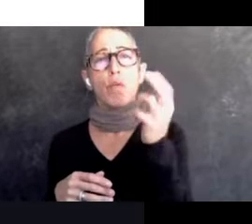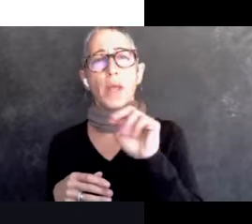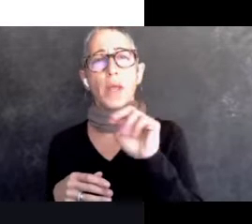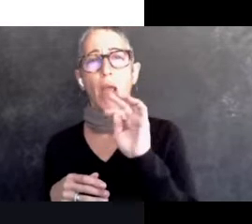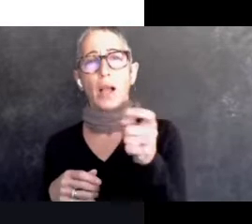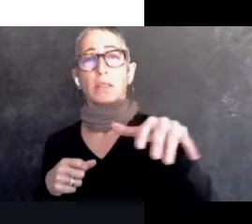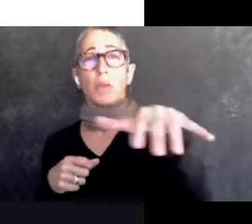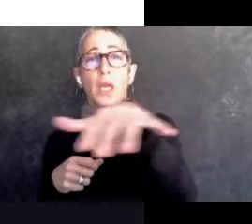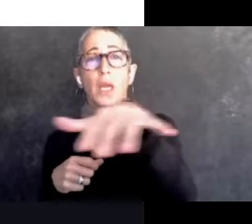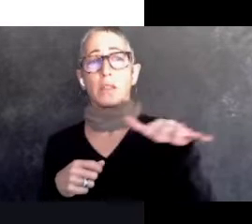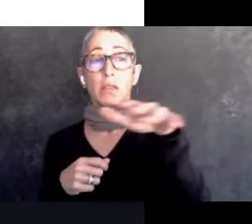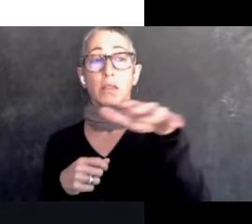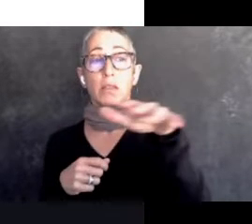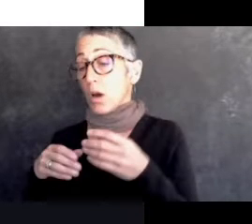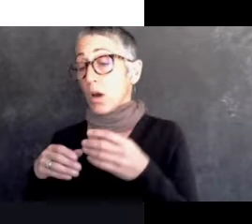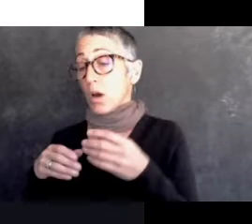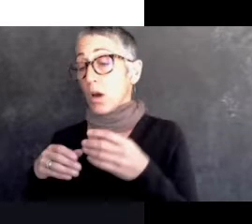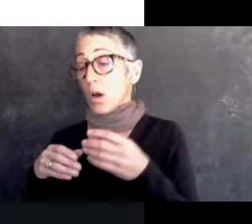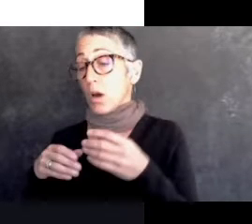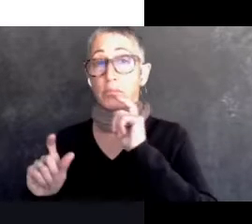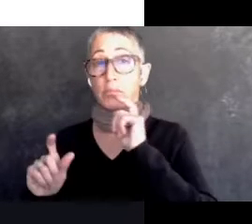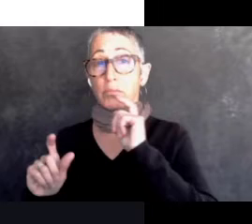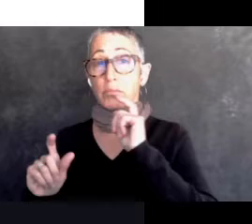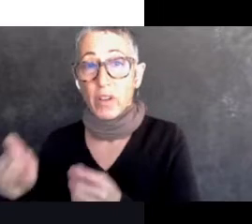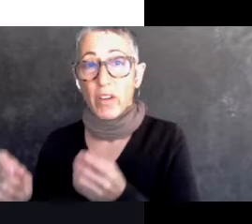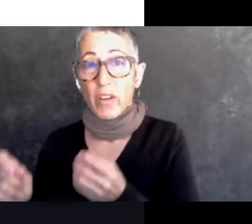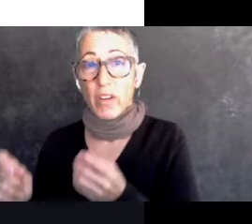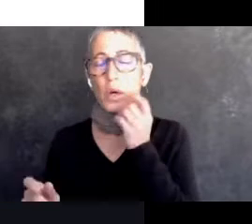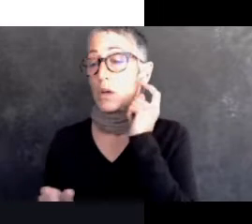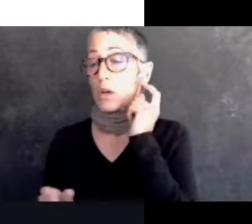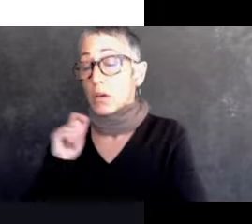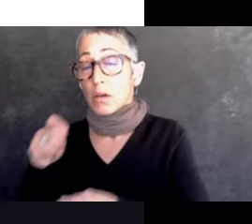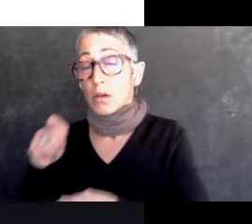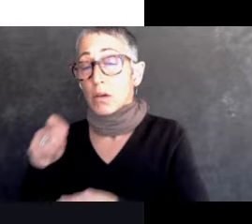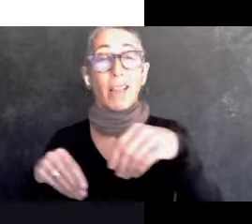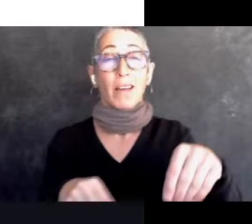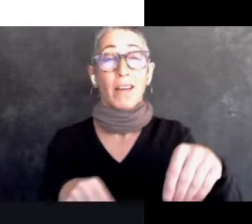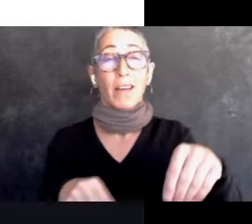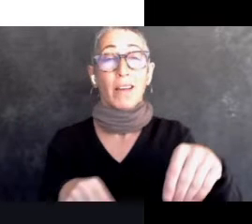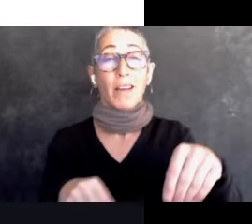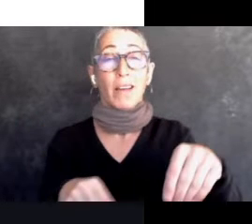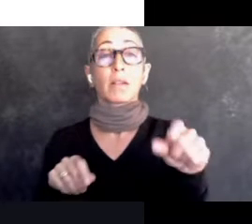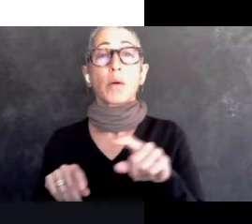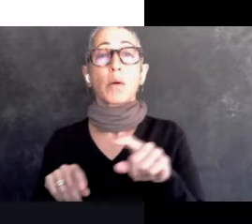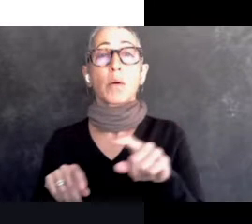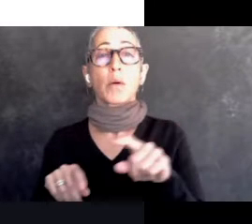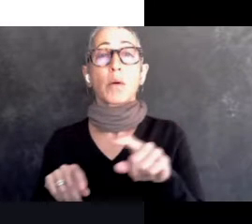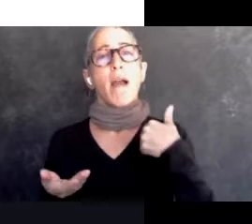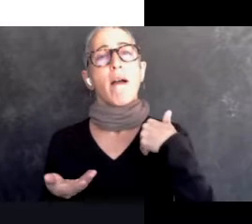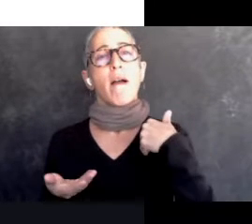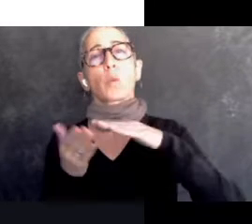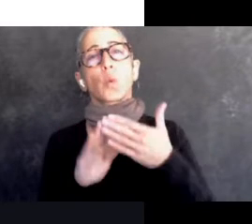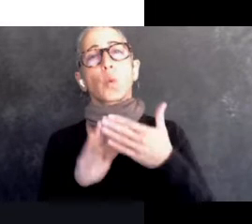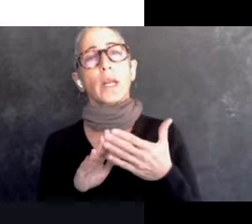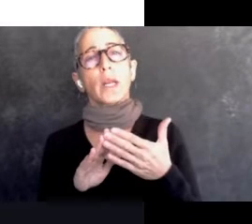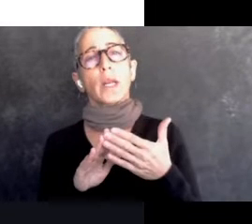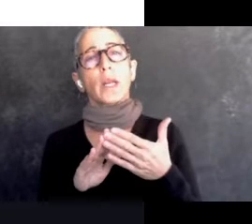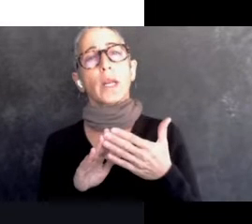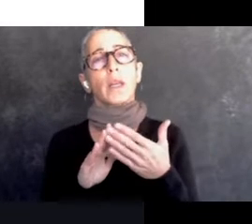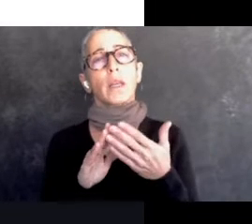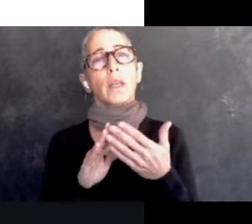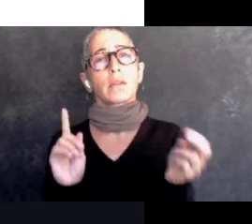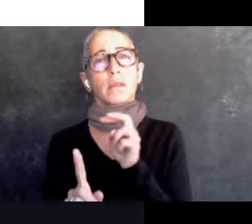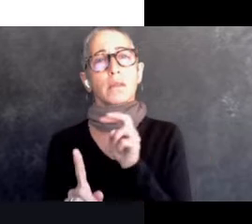getting the food or selling the food or donating the food. And there, there are community aspects where you can come in and you can take